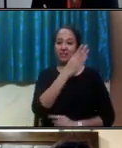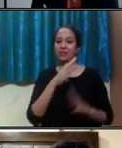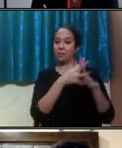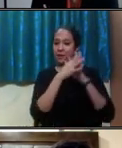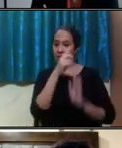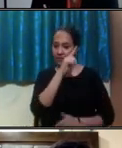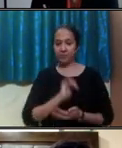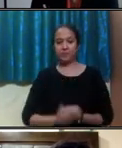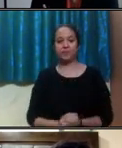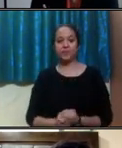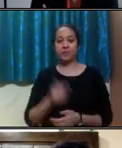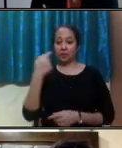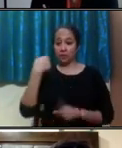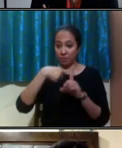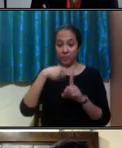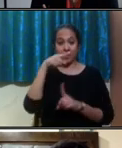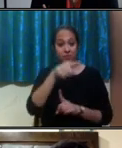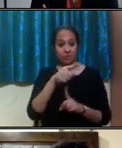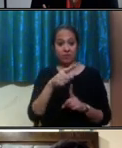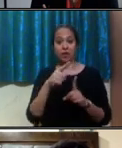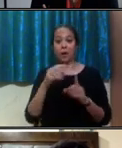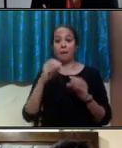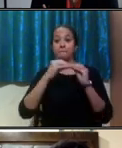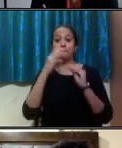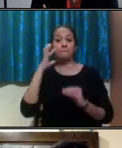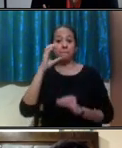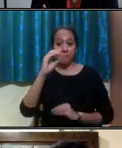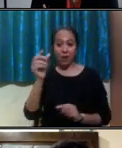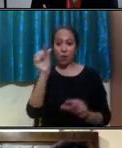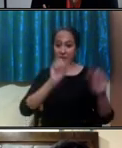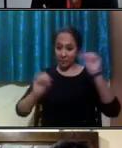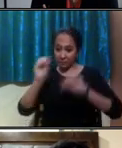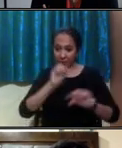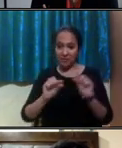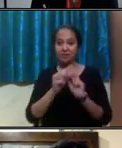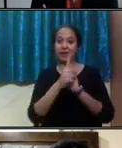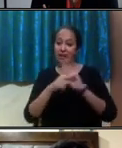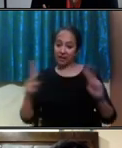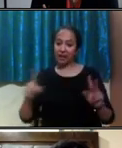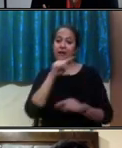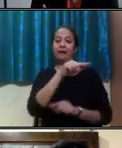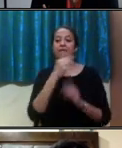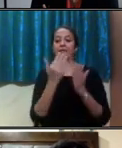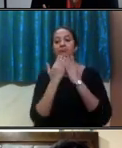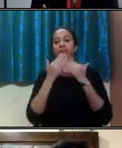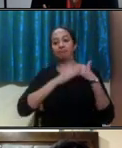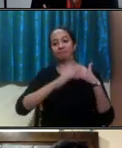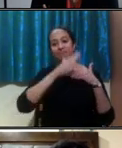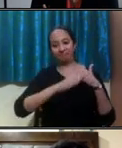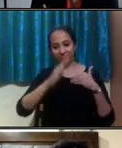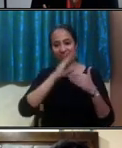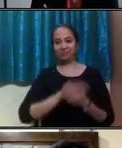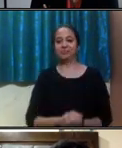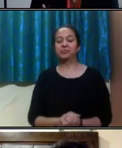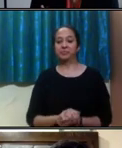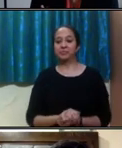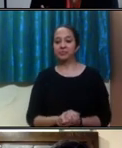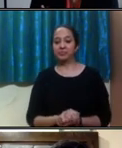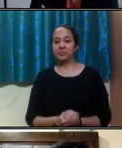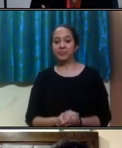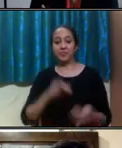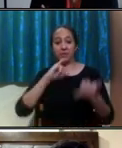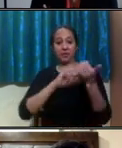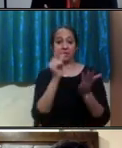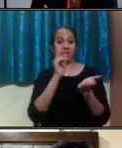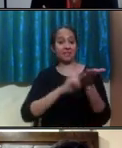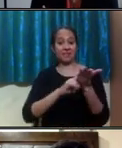science with a double major in biochemistry and mathematics from the University of Illinois, Urbana-Champaign. Sani has